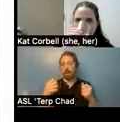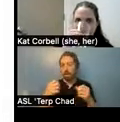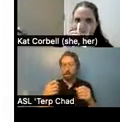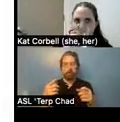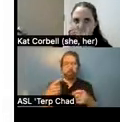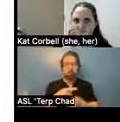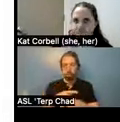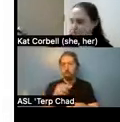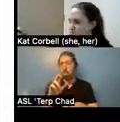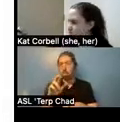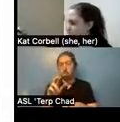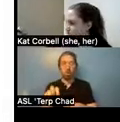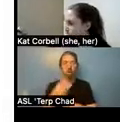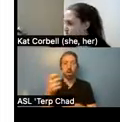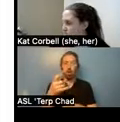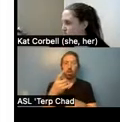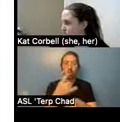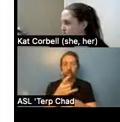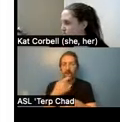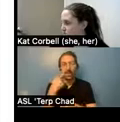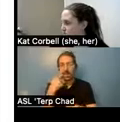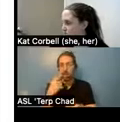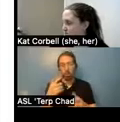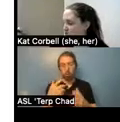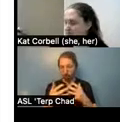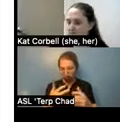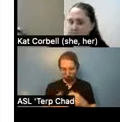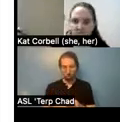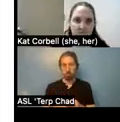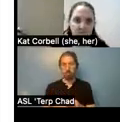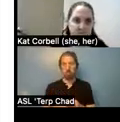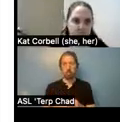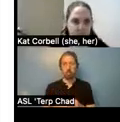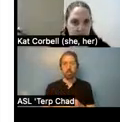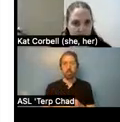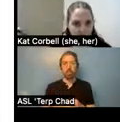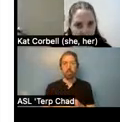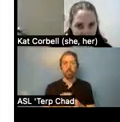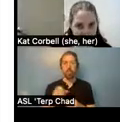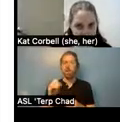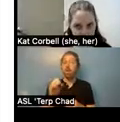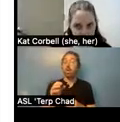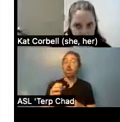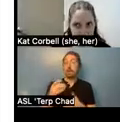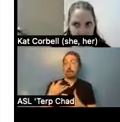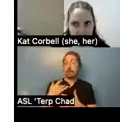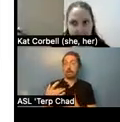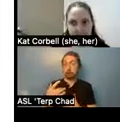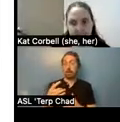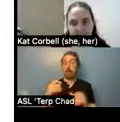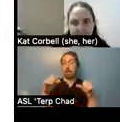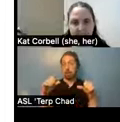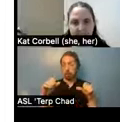the housing ready approach in which people only get connected to housing when they demonstrate sobriety, stability, and are ready